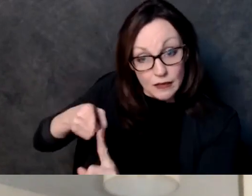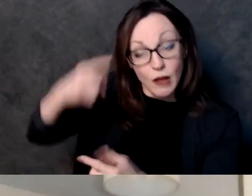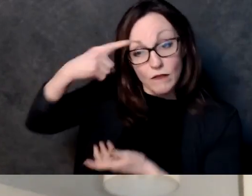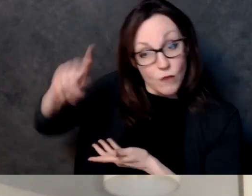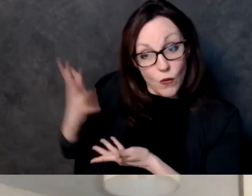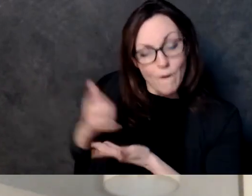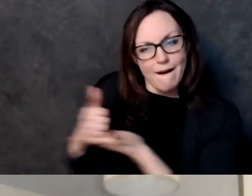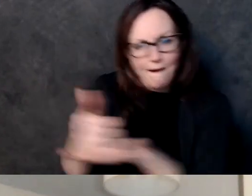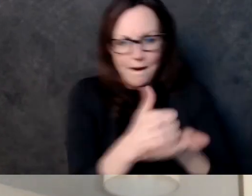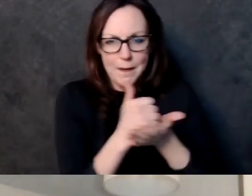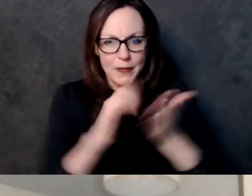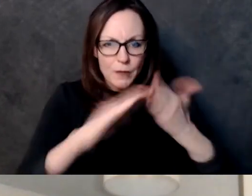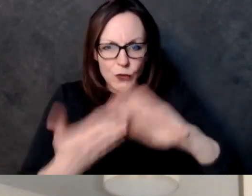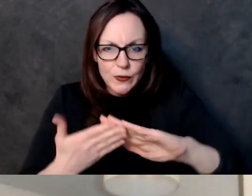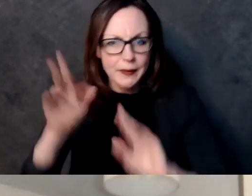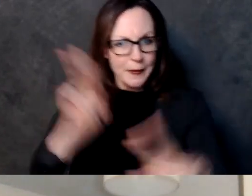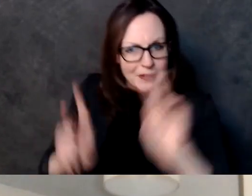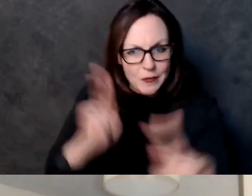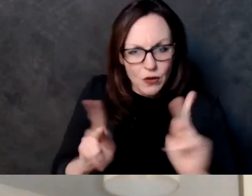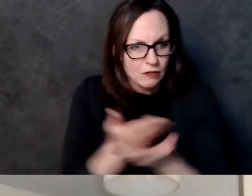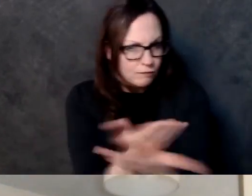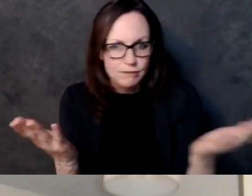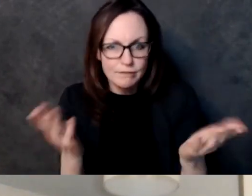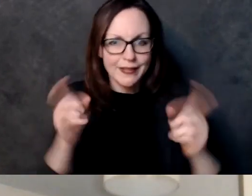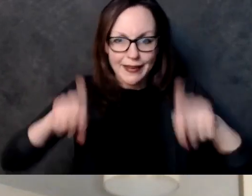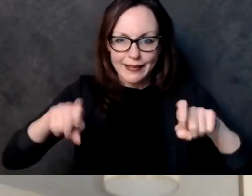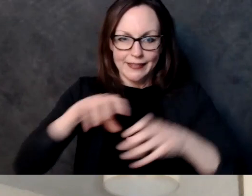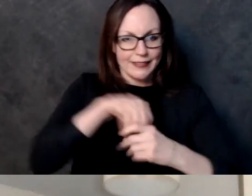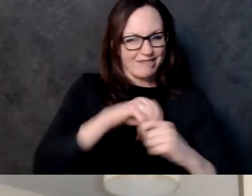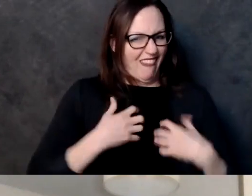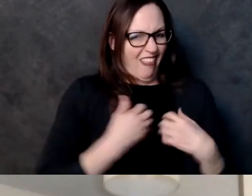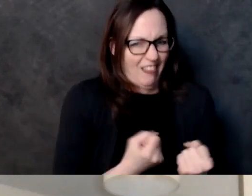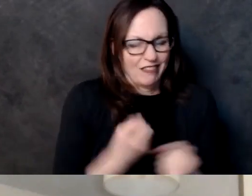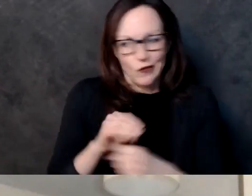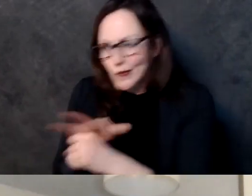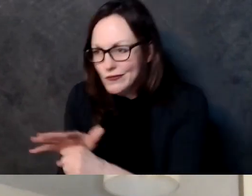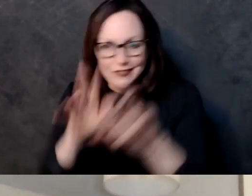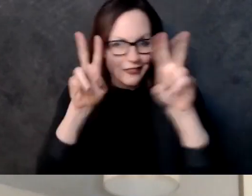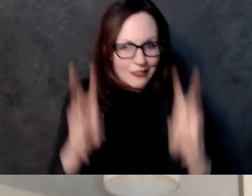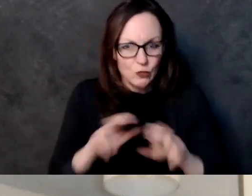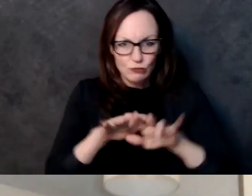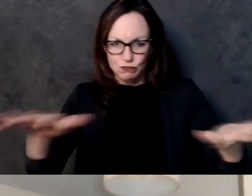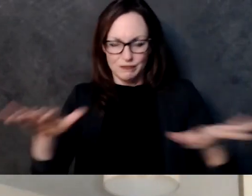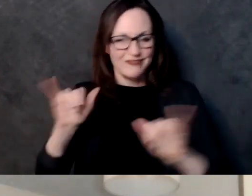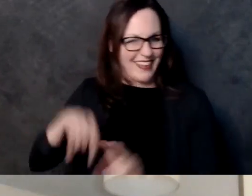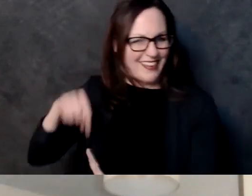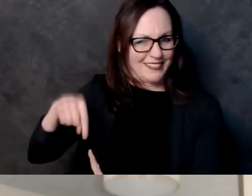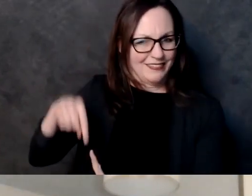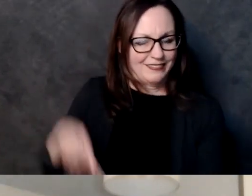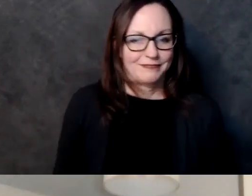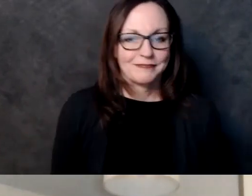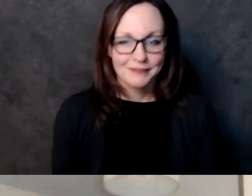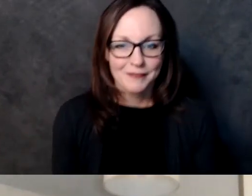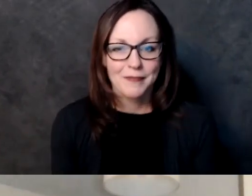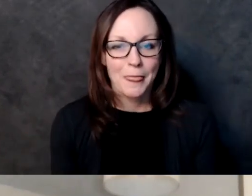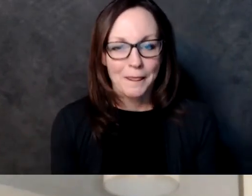federal level so that's all of uh all of the covid questions um that we've got uh and we'll dive into